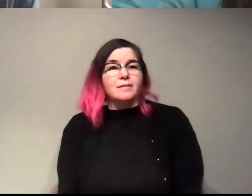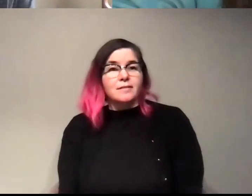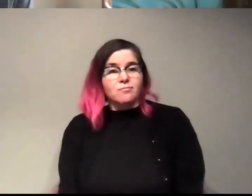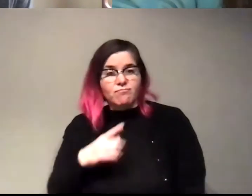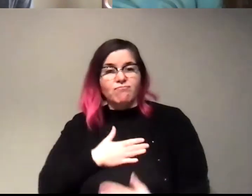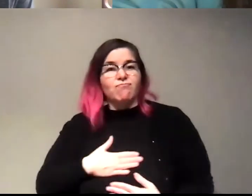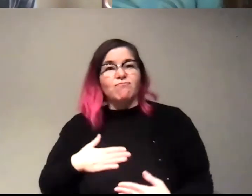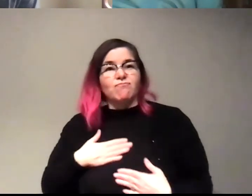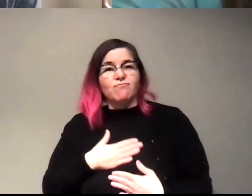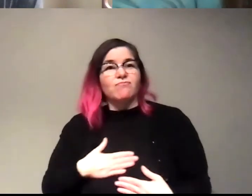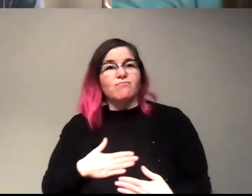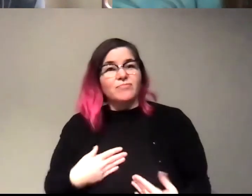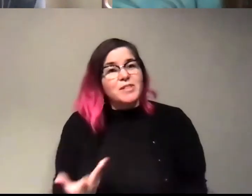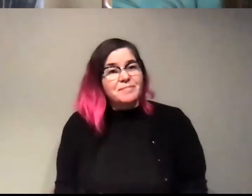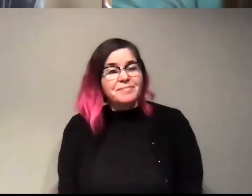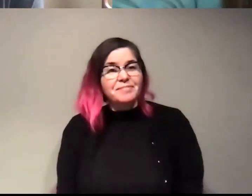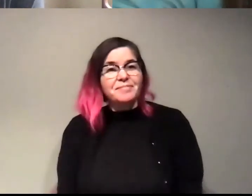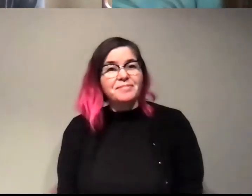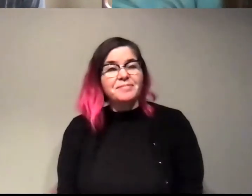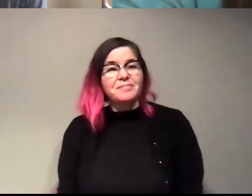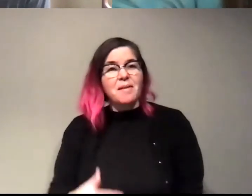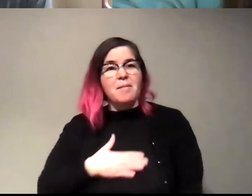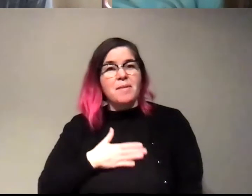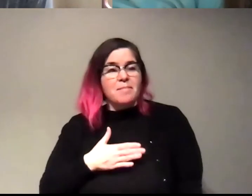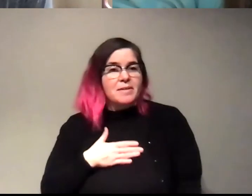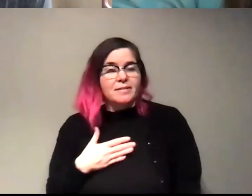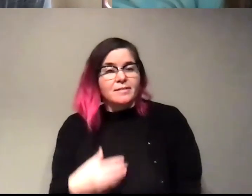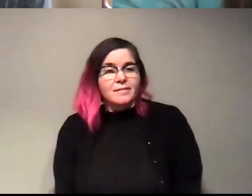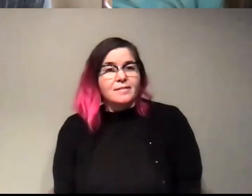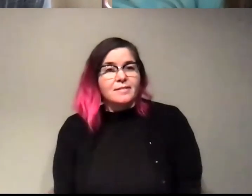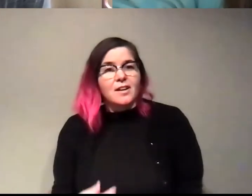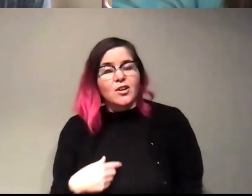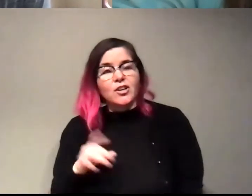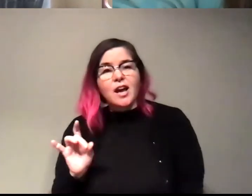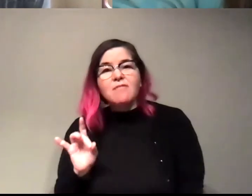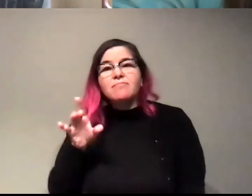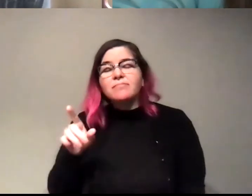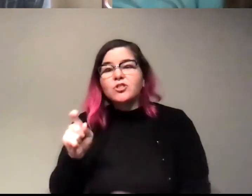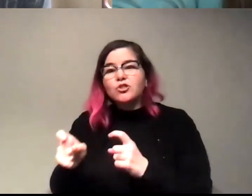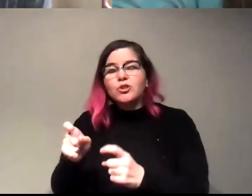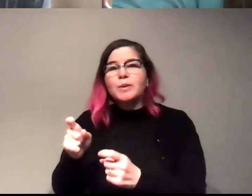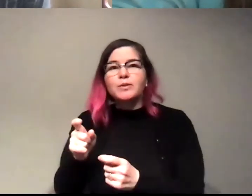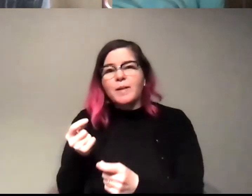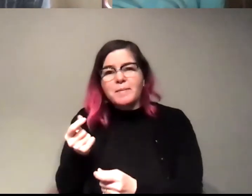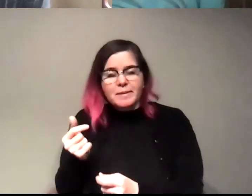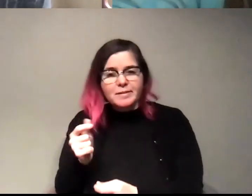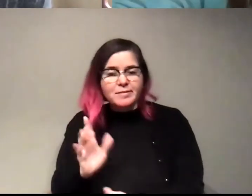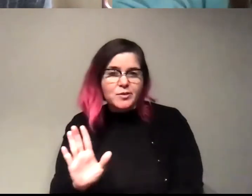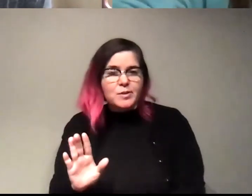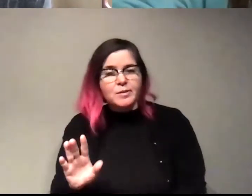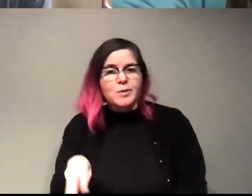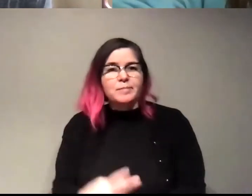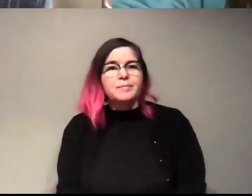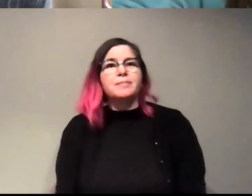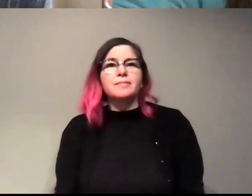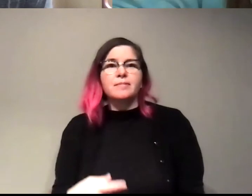this. And, uh, yeah, I really, I'm glad I can like, uh, kind of contribute to this a little bit. Awesome. I've